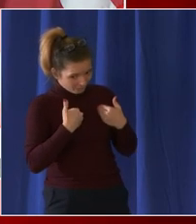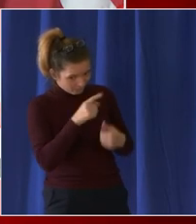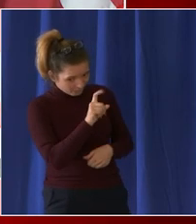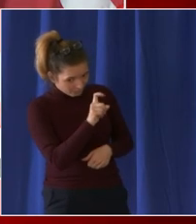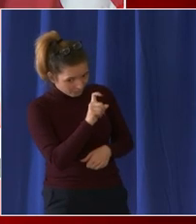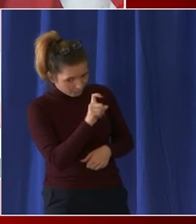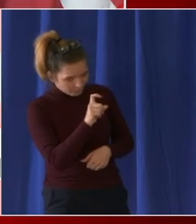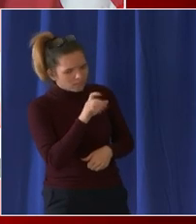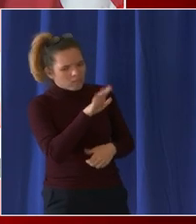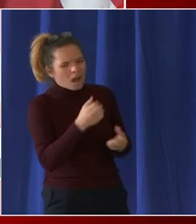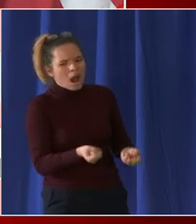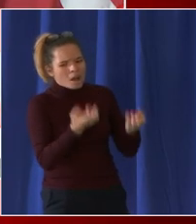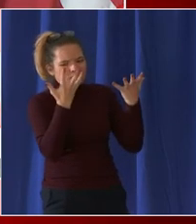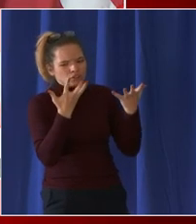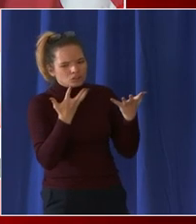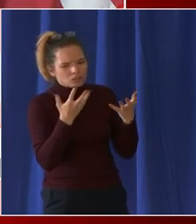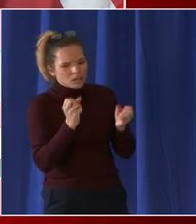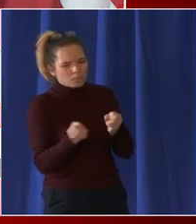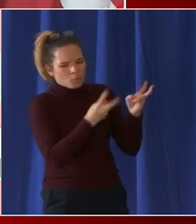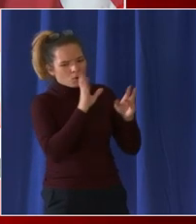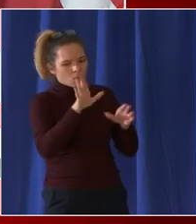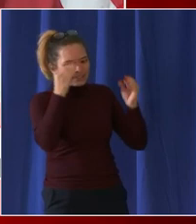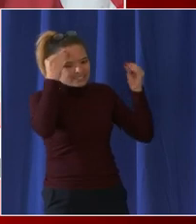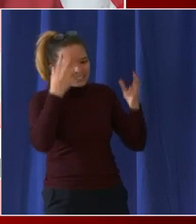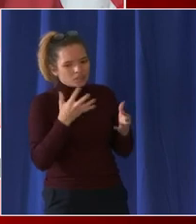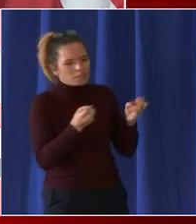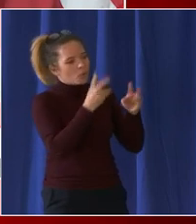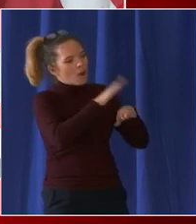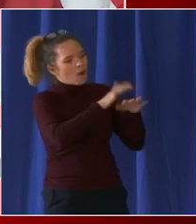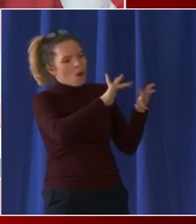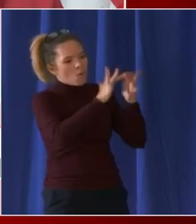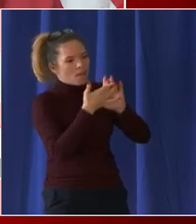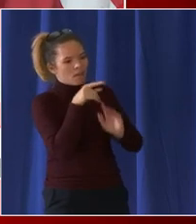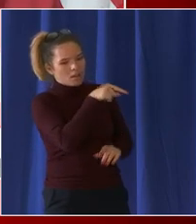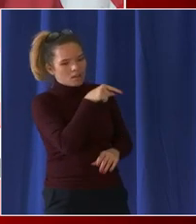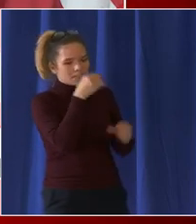staff teachers uploaded their results um i do have it